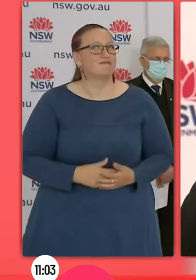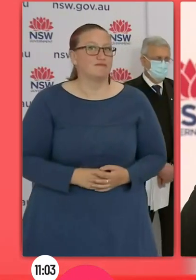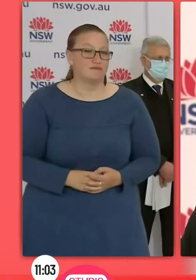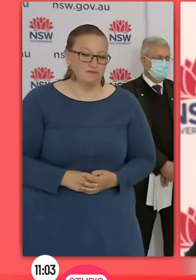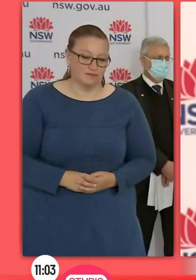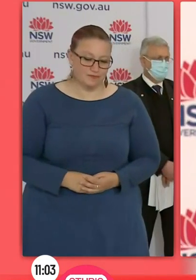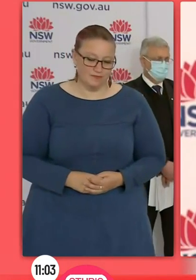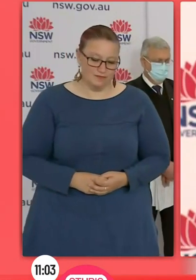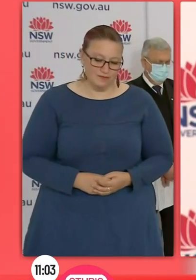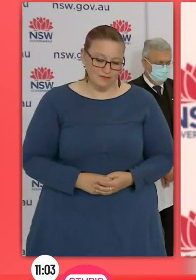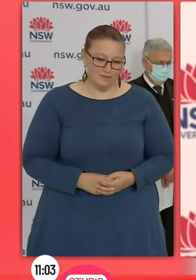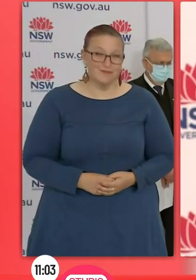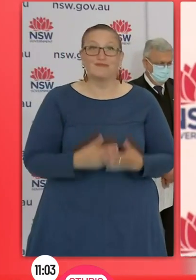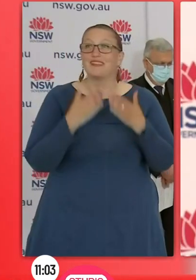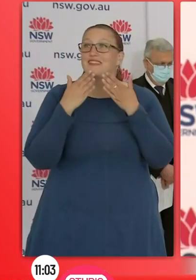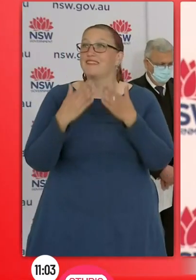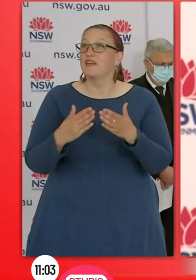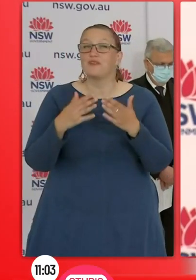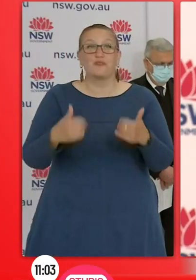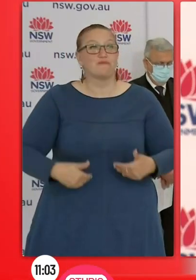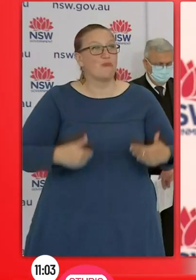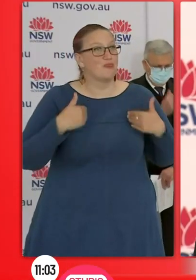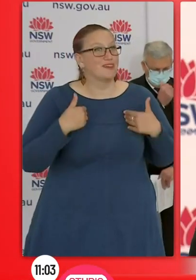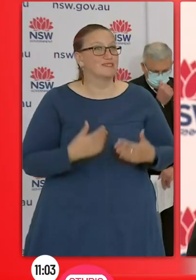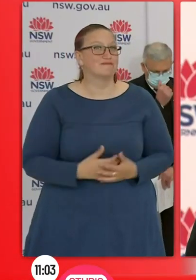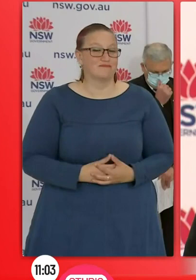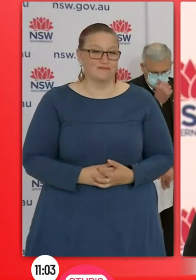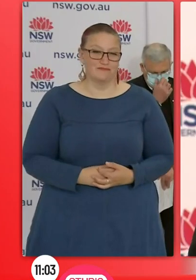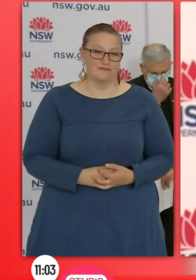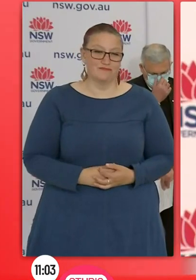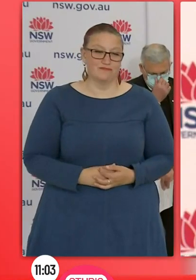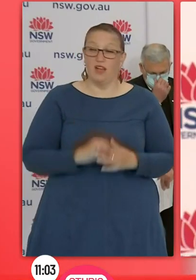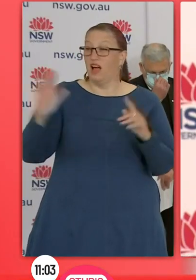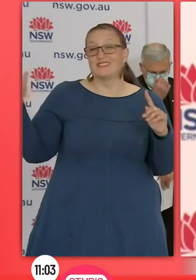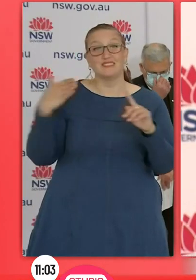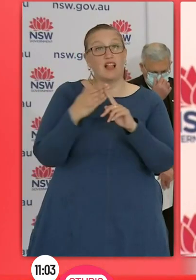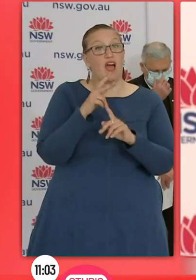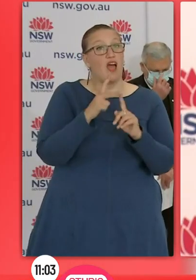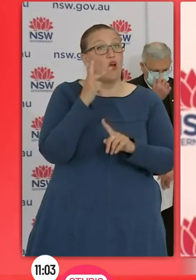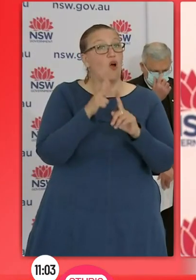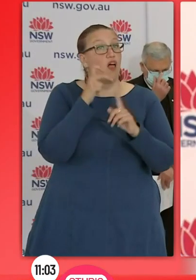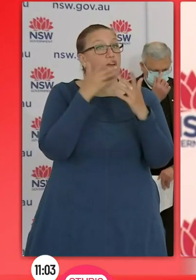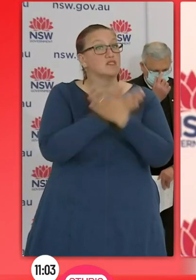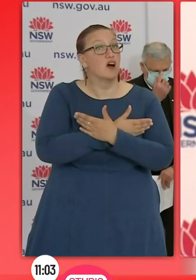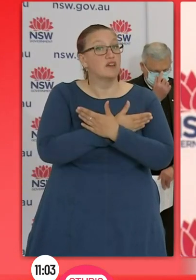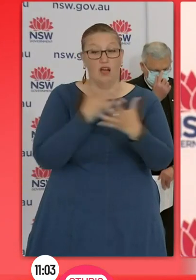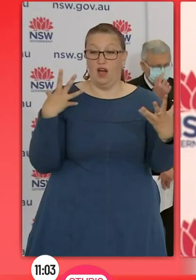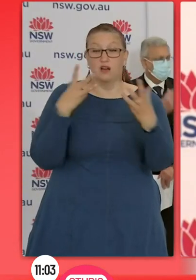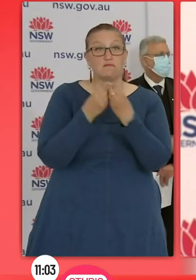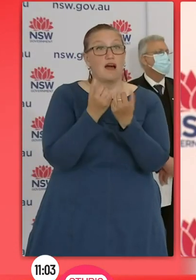Thank you Premier and good morning everybody. Till 8pm last night there were 1